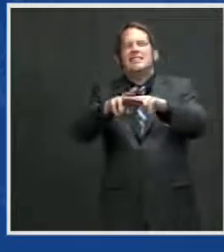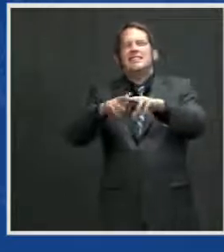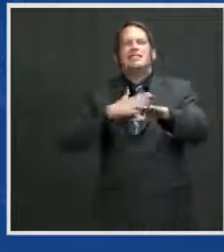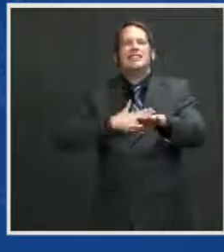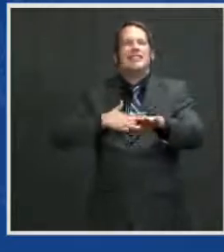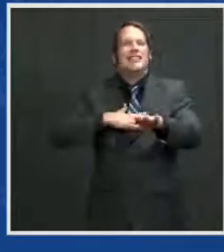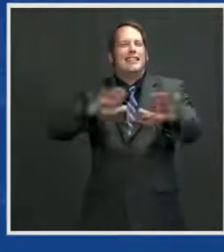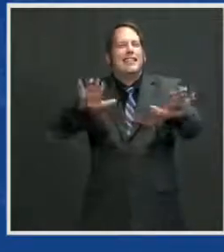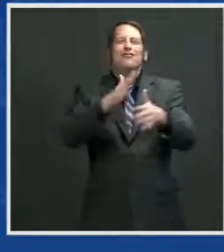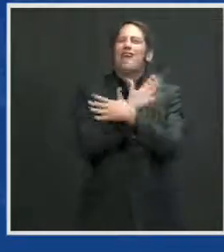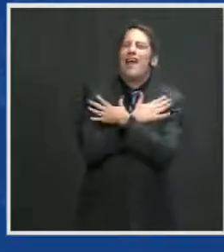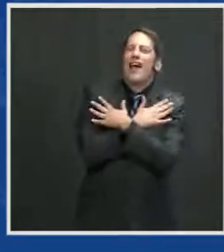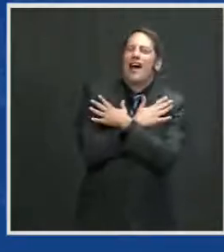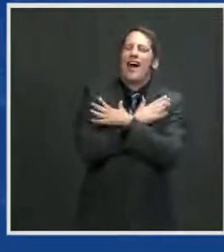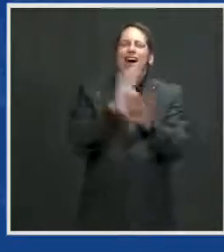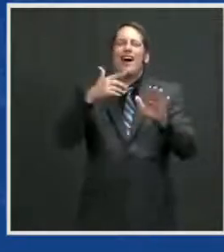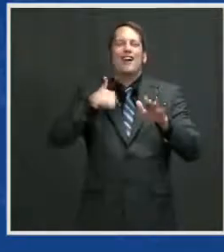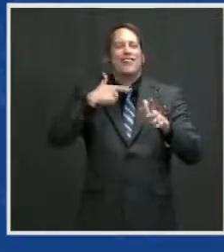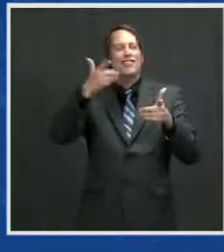I keep forgetting I'm President.